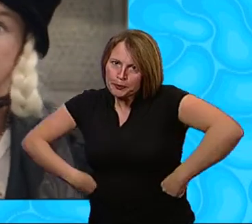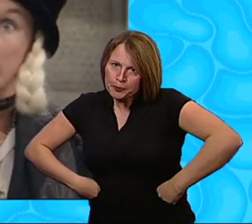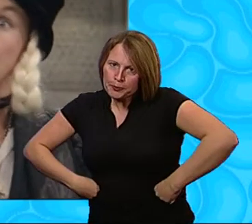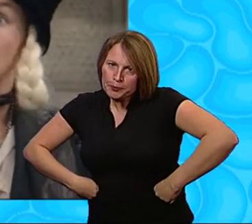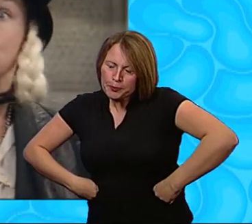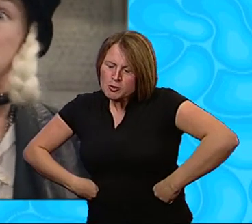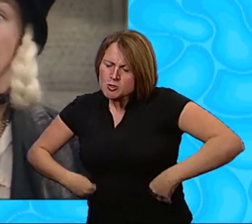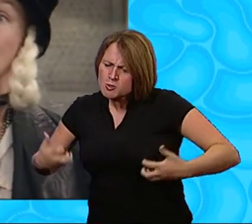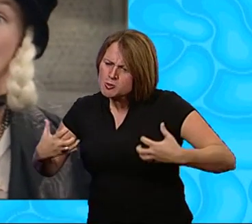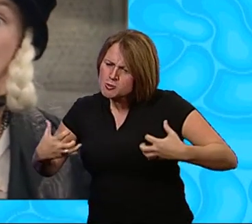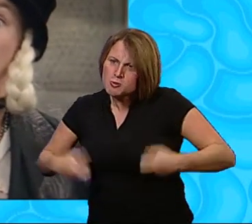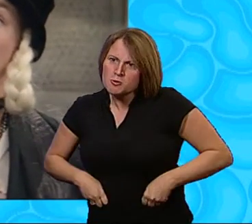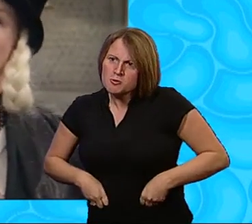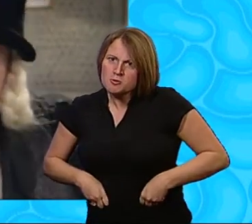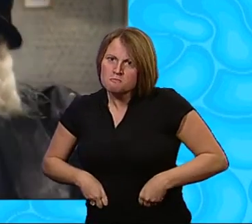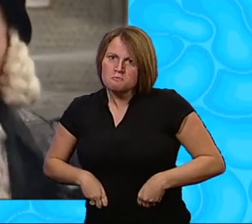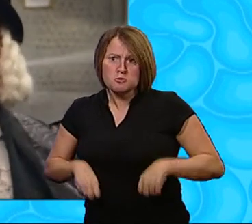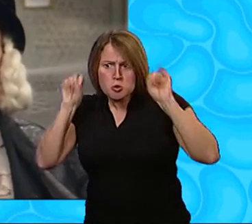rent is now three months overdue!